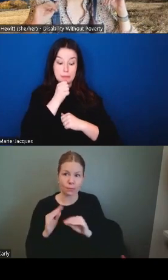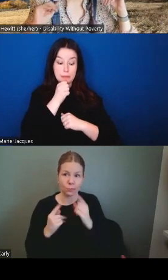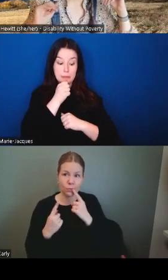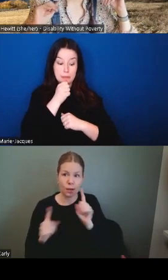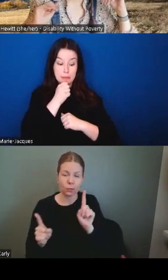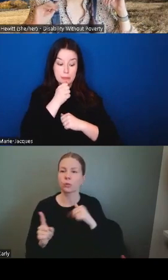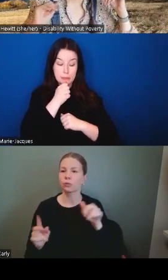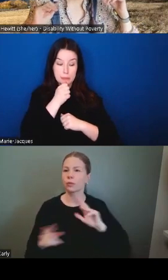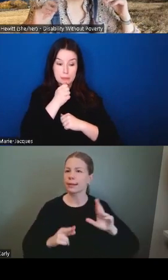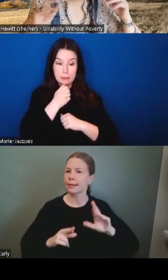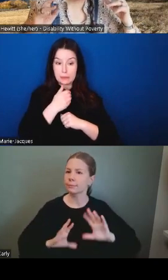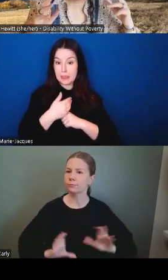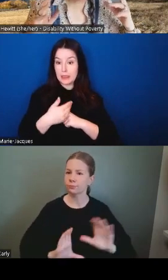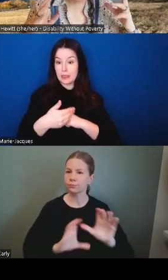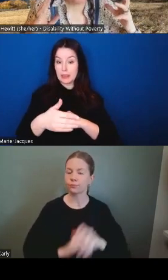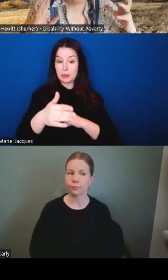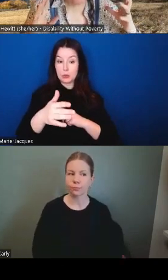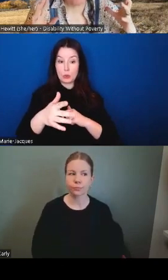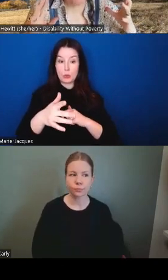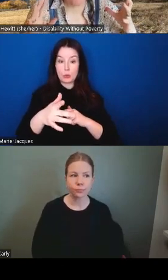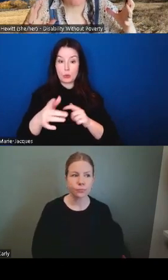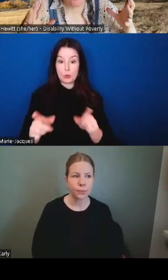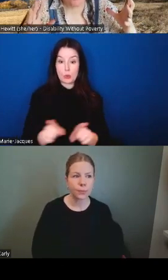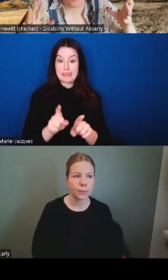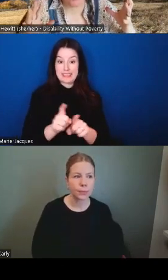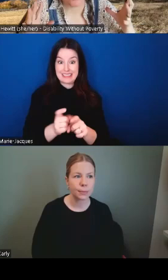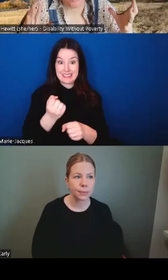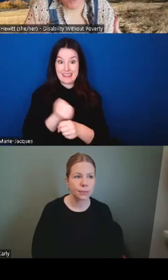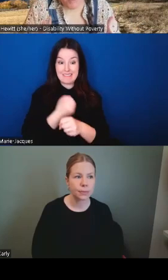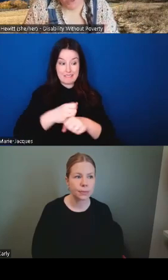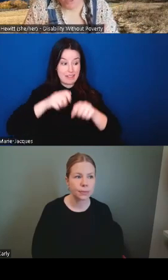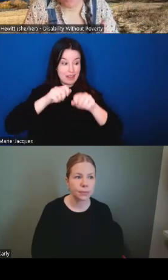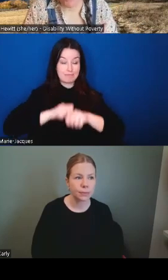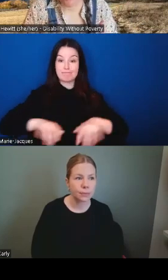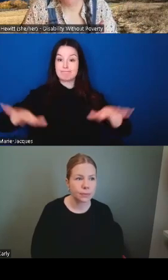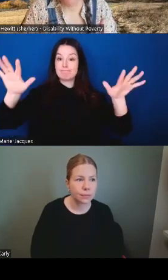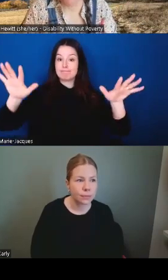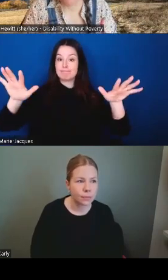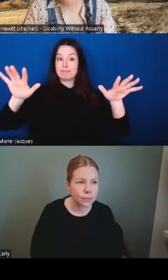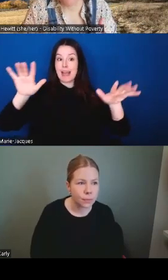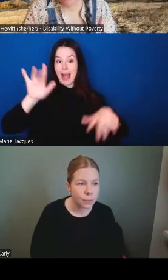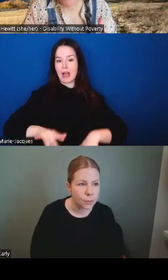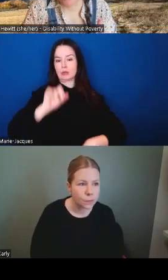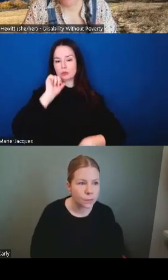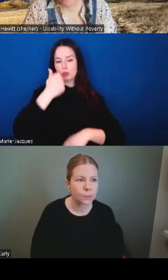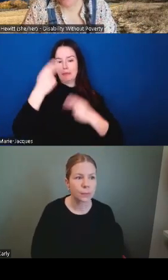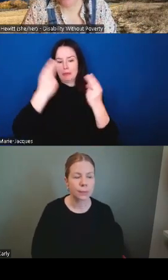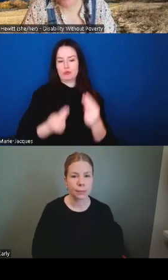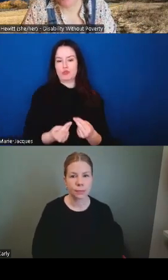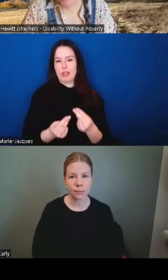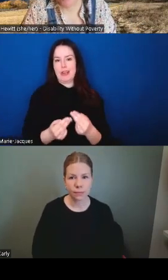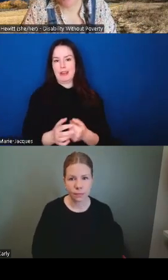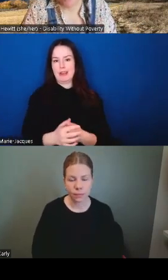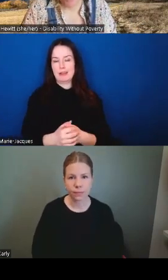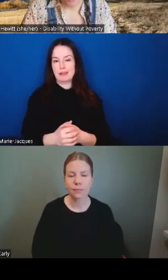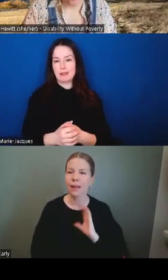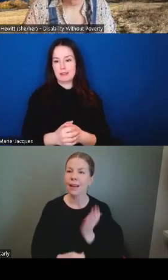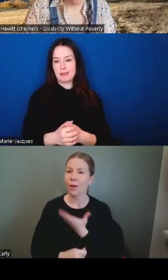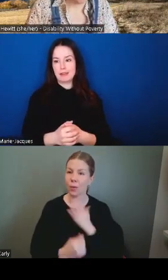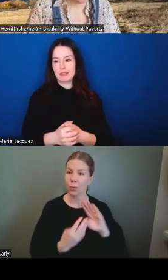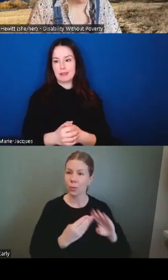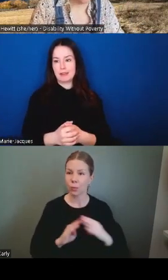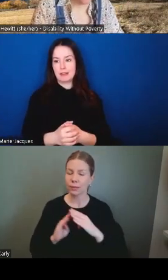we and and from we have also got so many partnerships going on in our communities